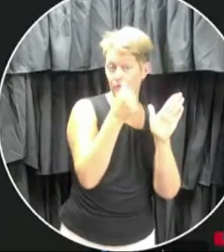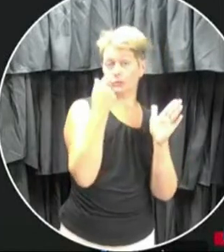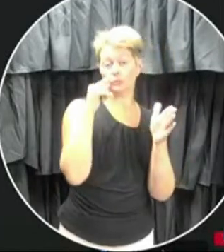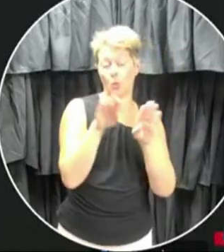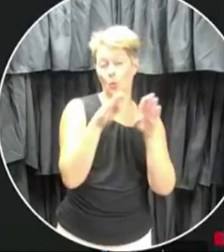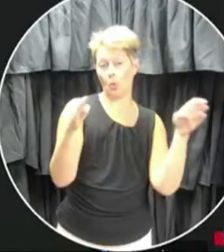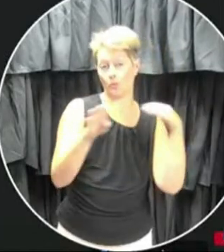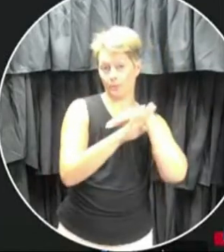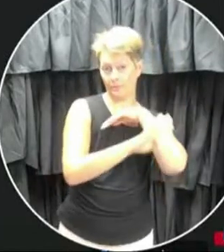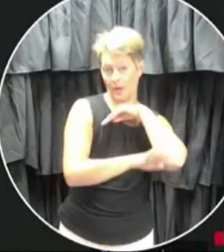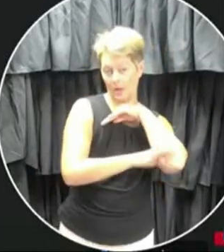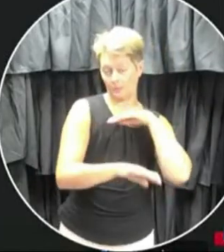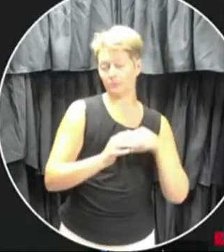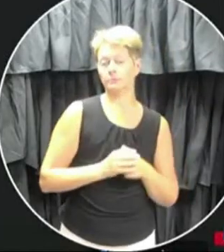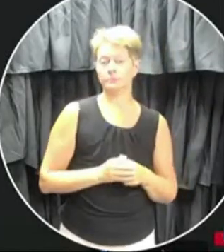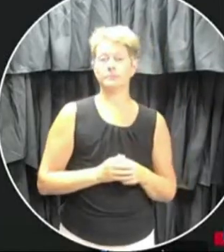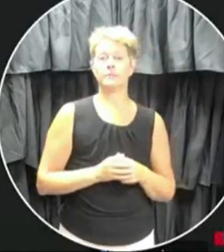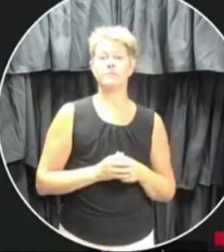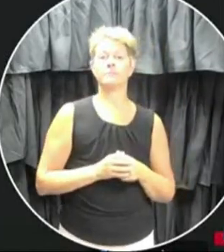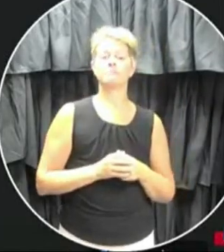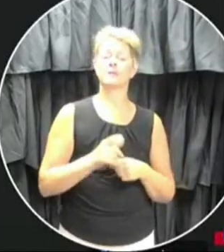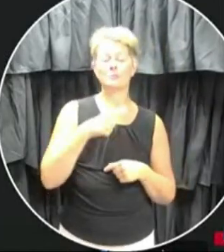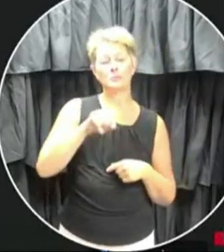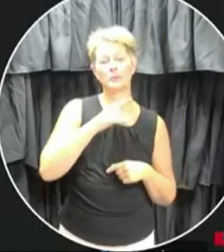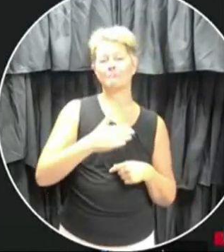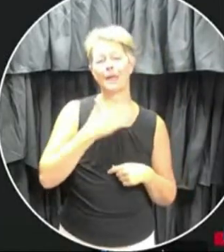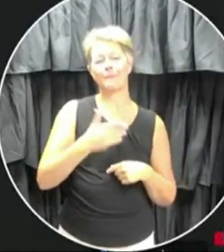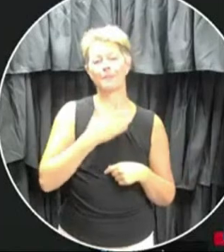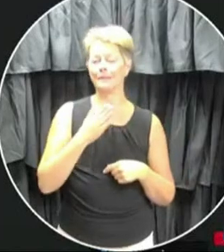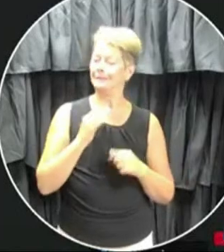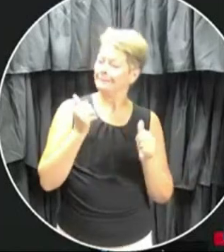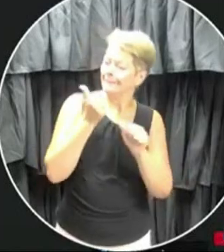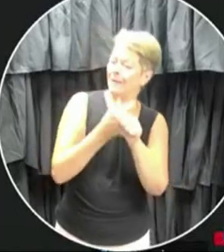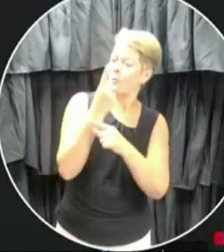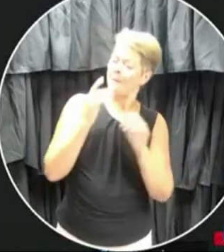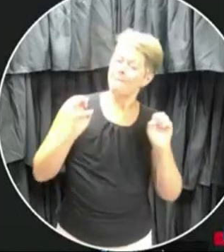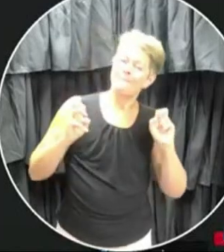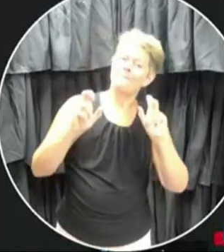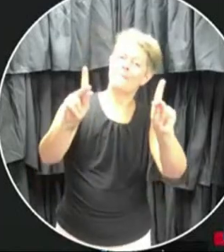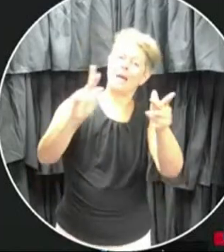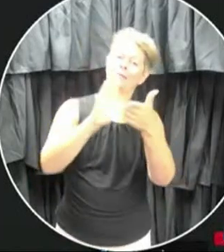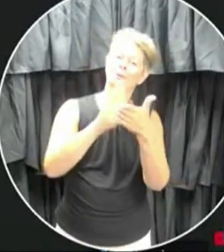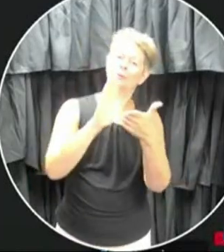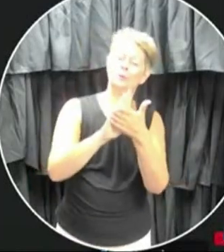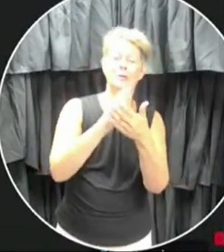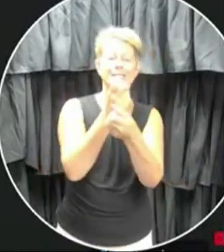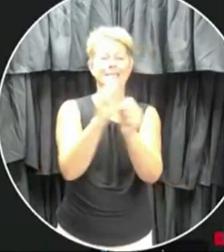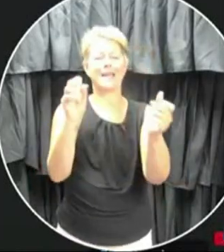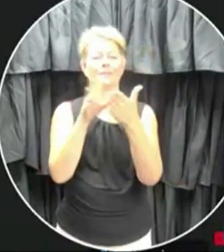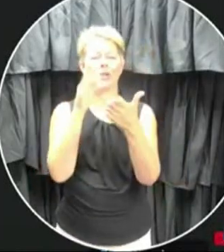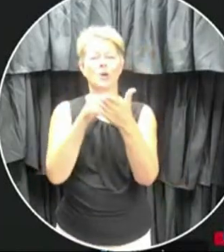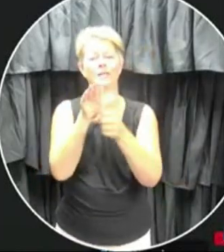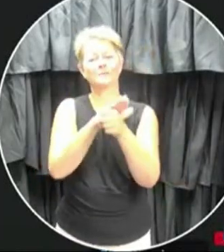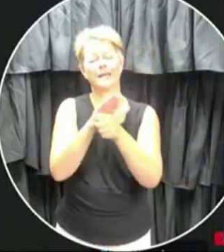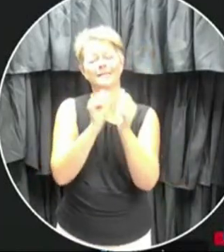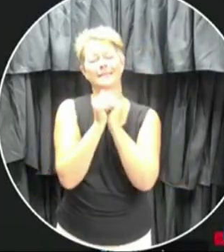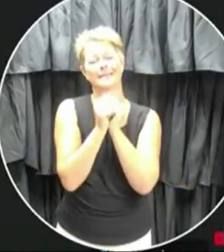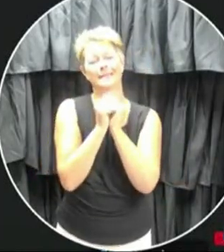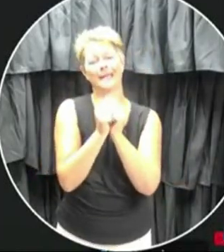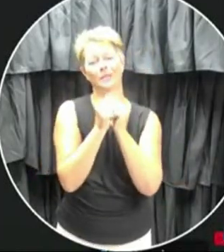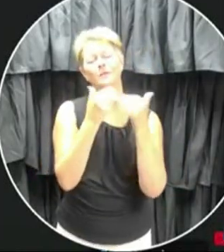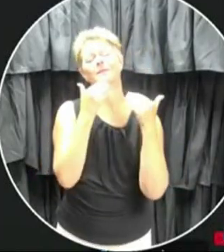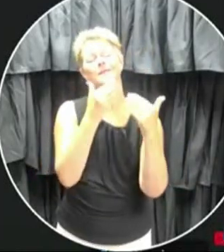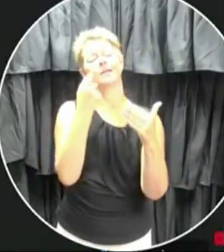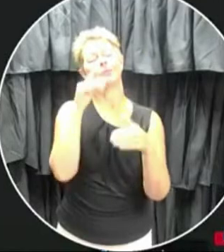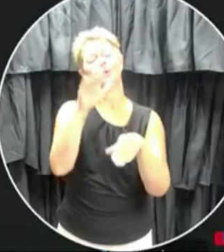for 2020. We look forward to getting everybody back together and creating our new and safe learning spaces together. Thank you all very much